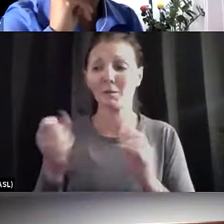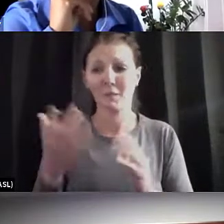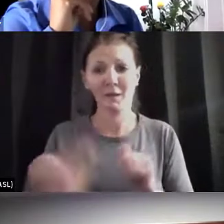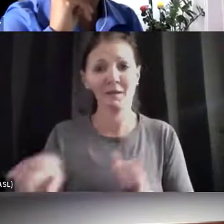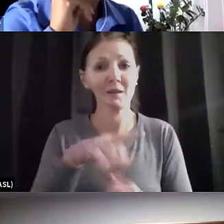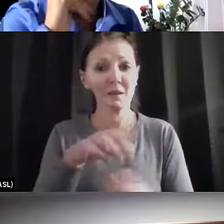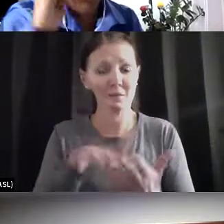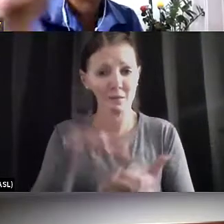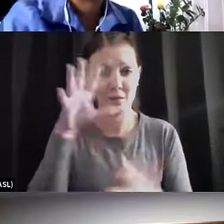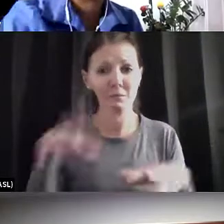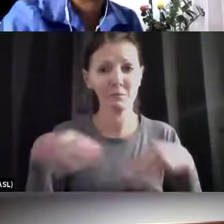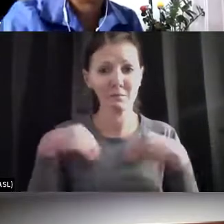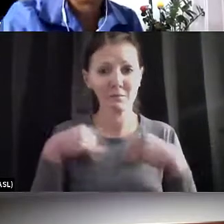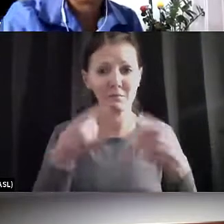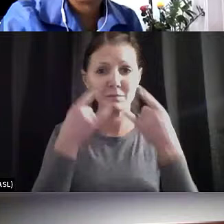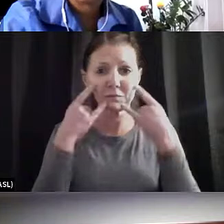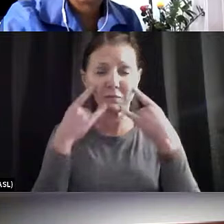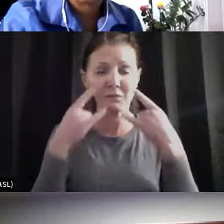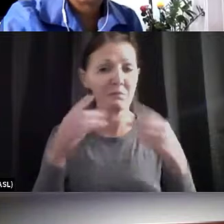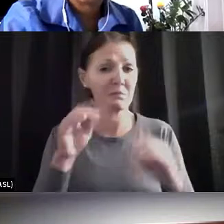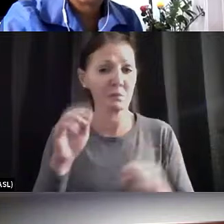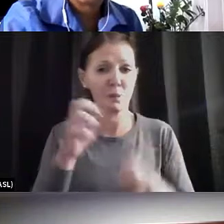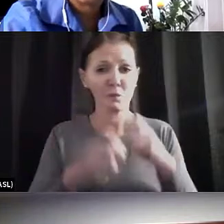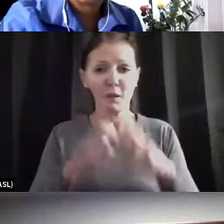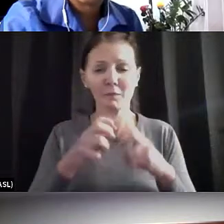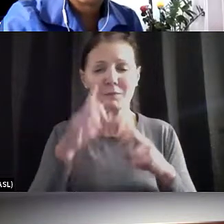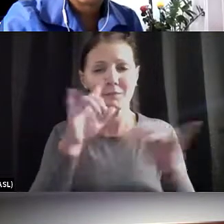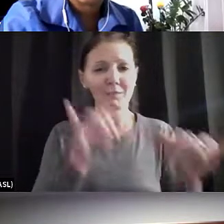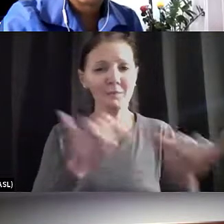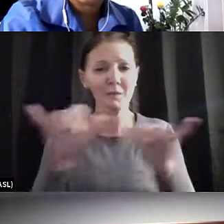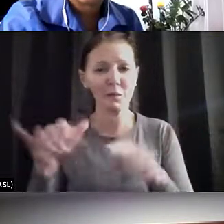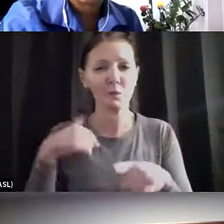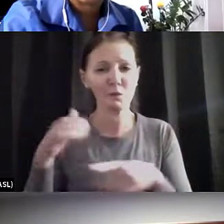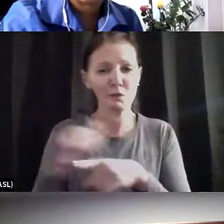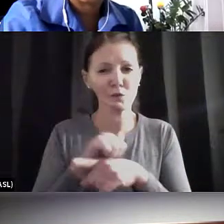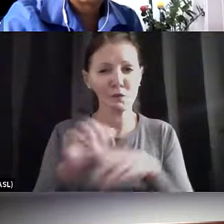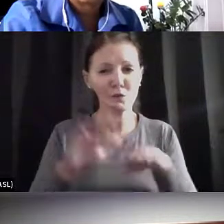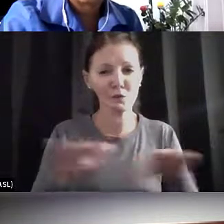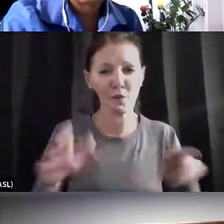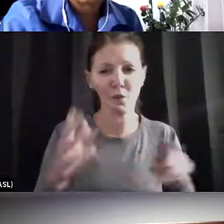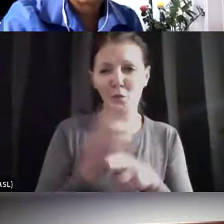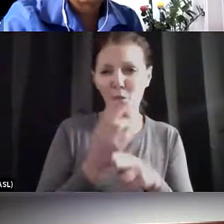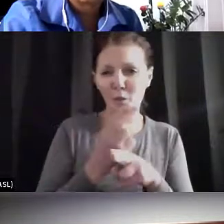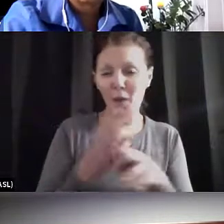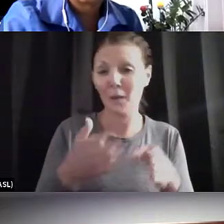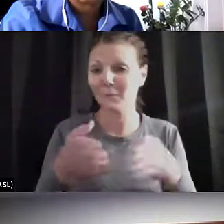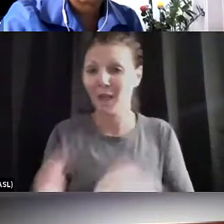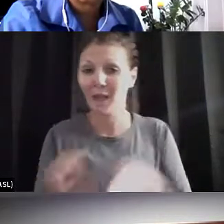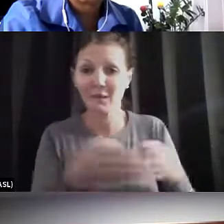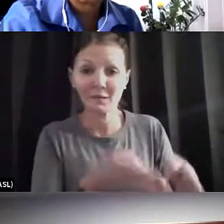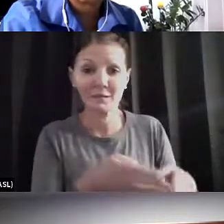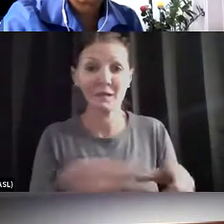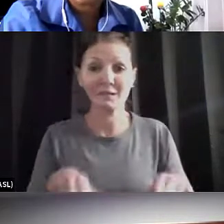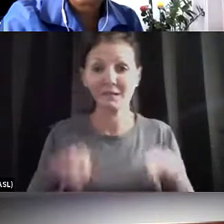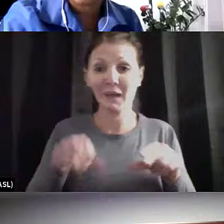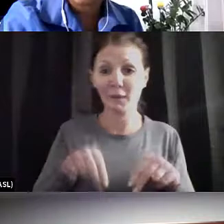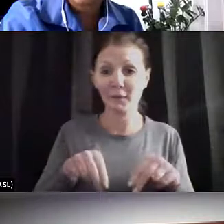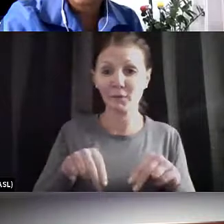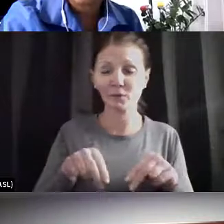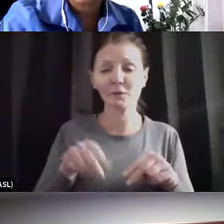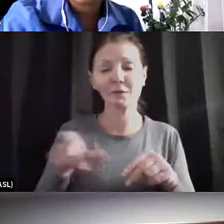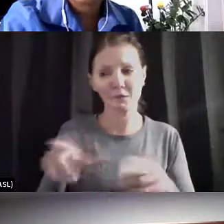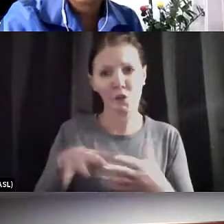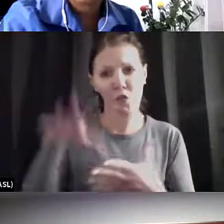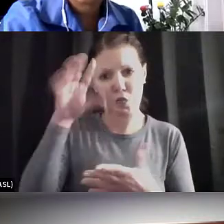and it's not a problem. In the same way we train children to learn how to wear pants or wear diapers, it is a behavior that's